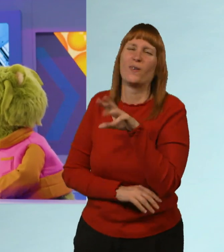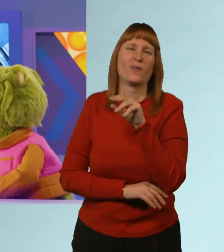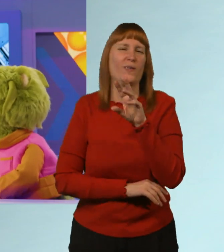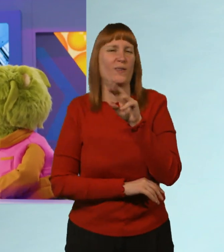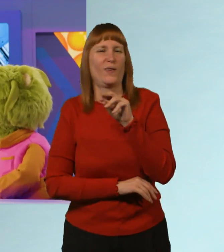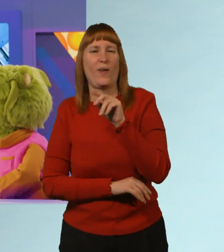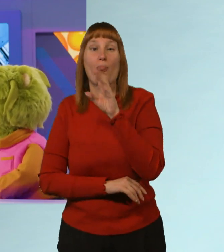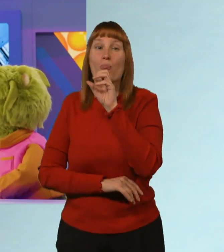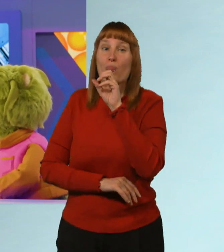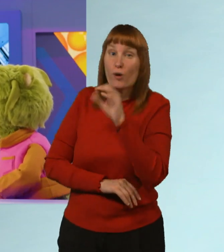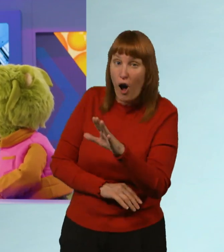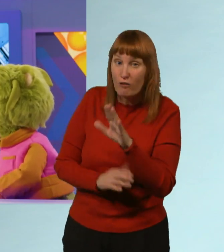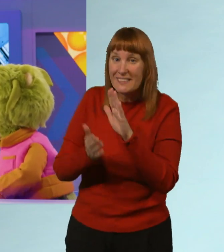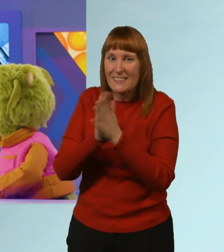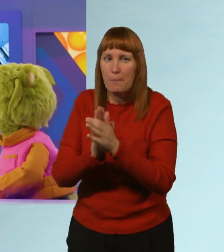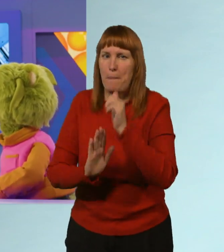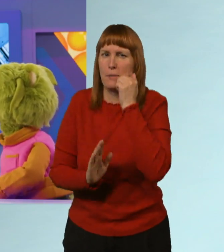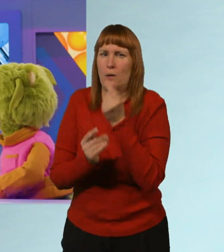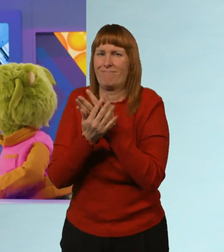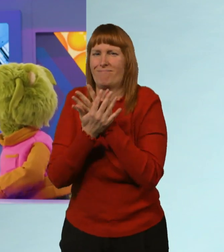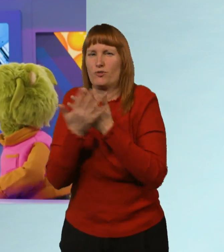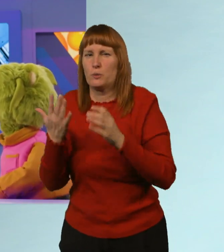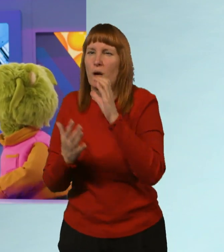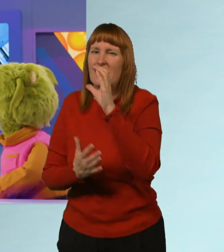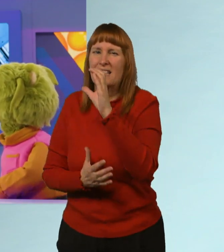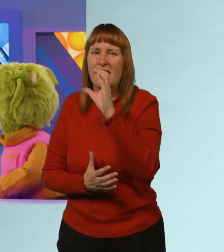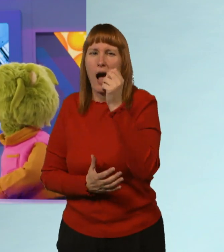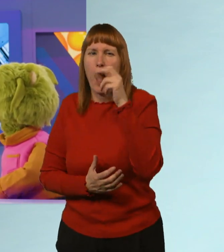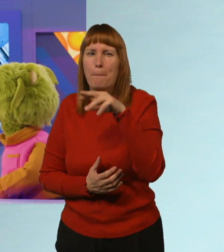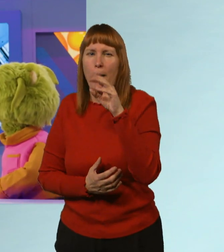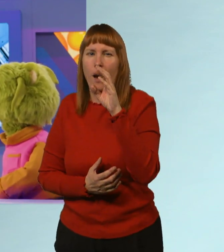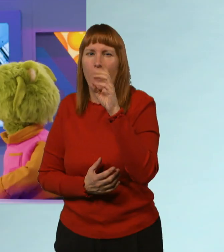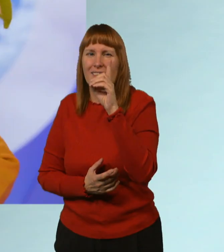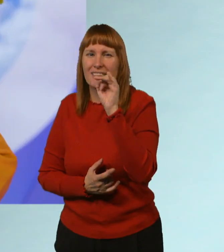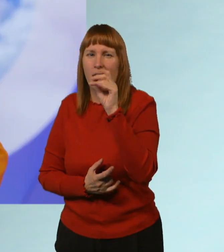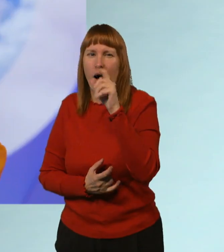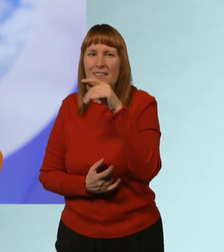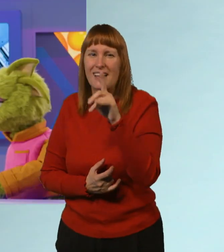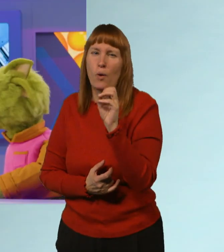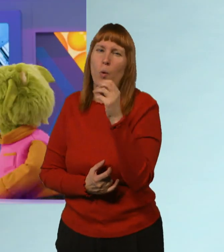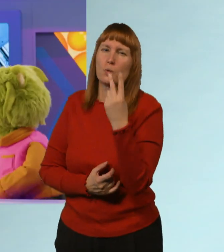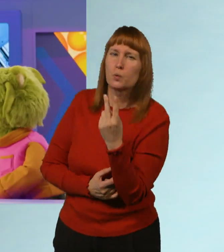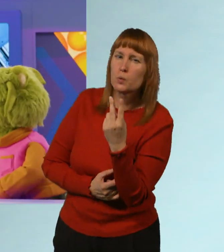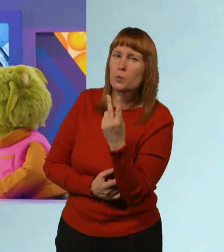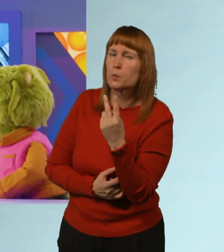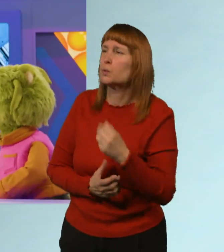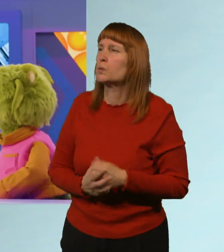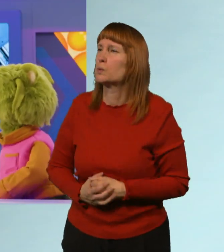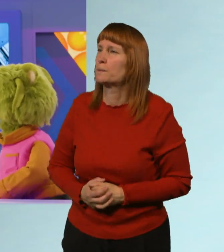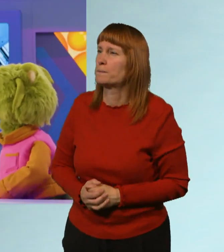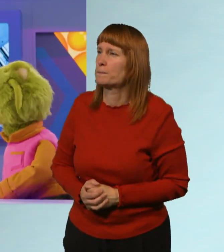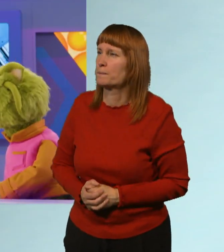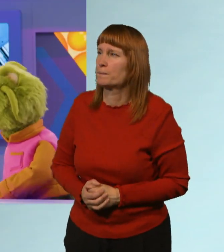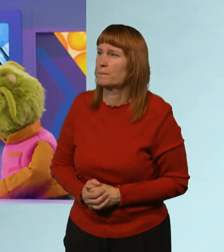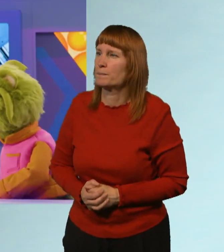The coral's being damaged because there's too much carbon dioxide, or CO2, going into the oceans. Oh. Right. Let's